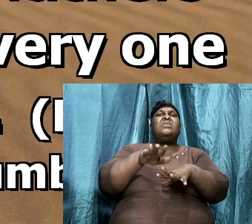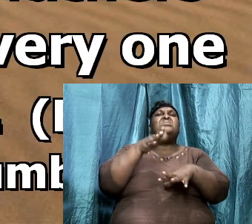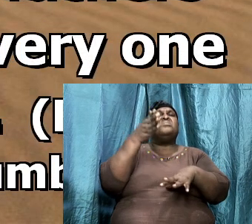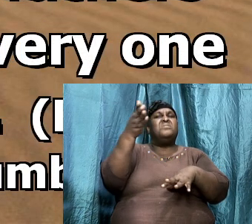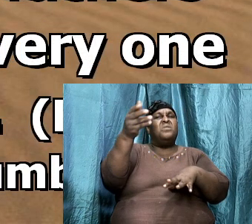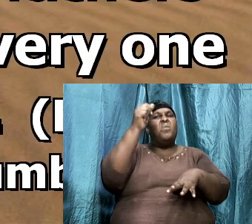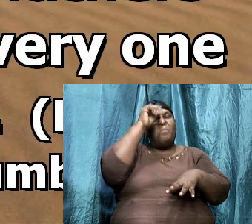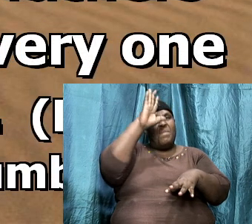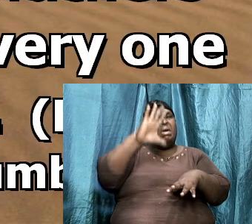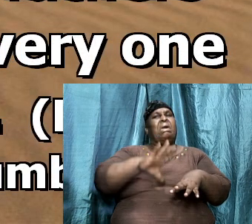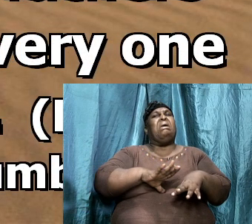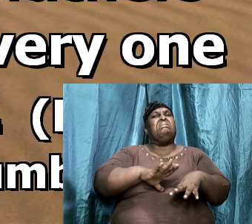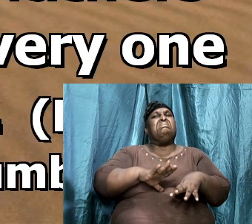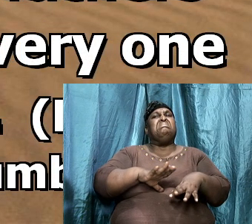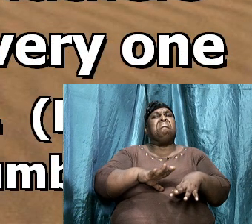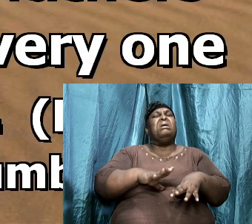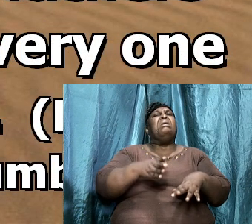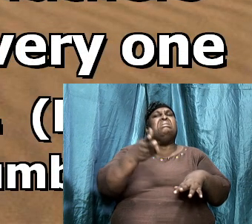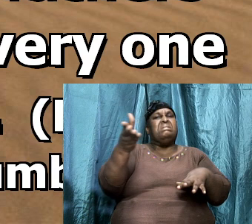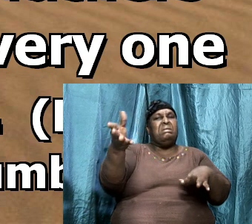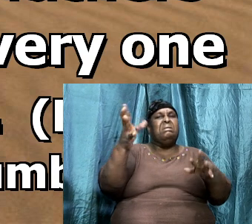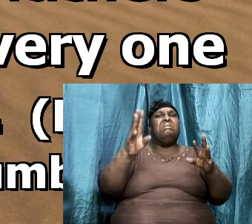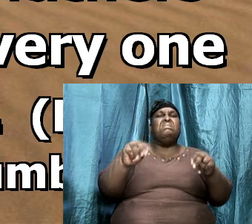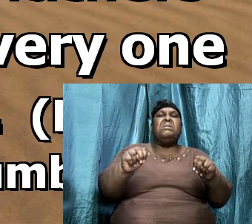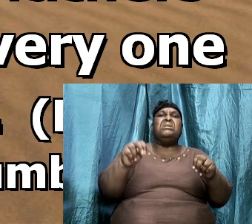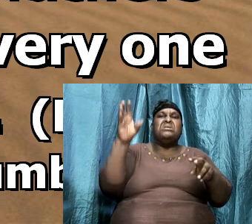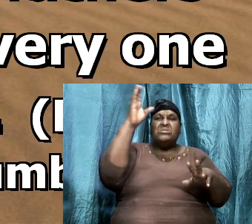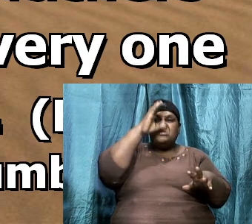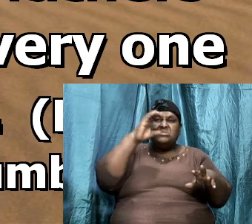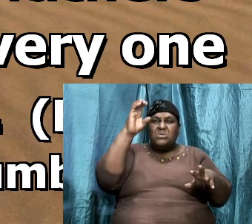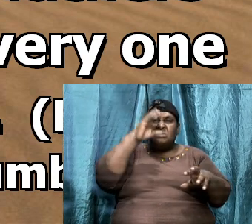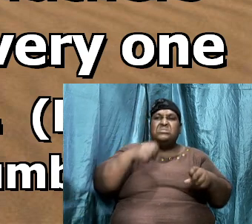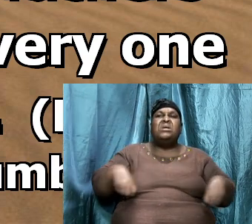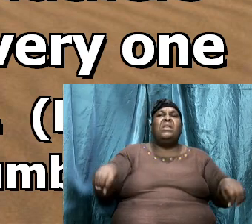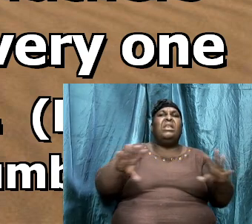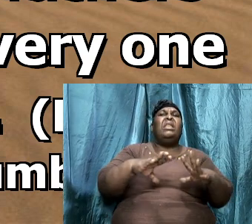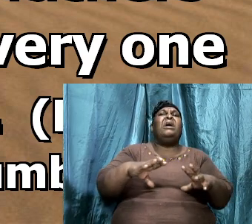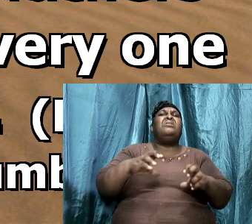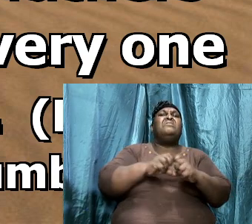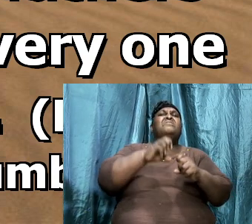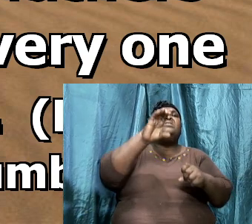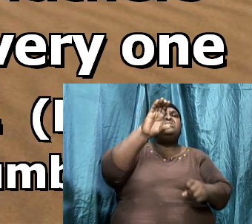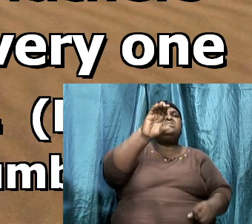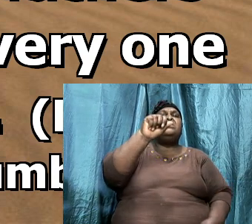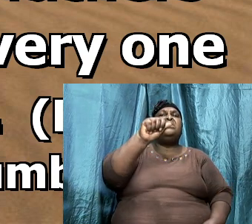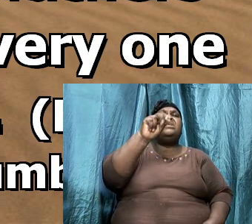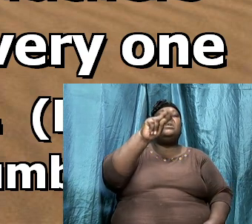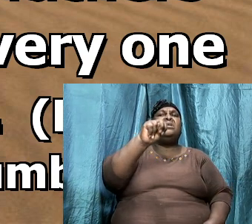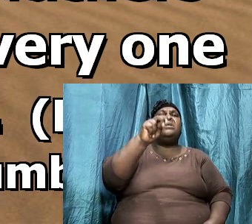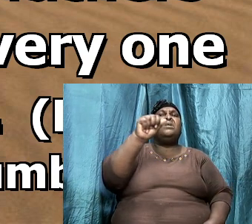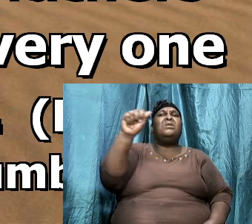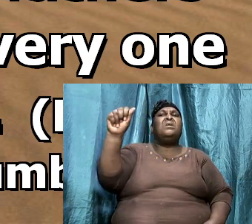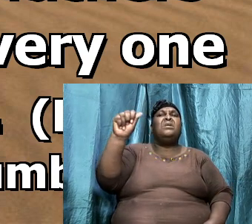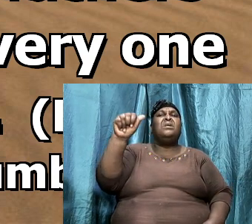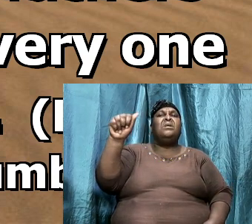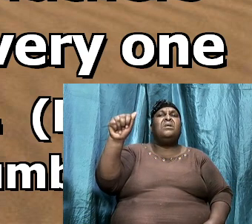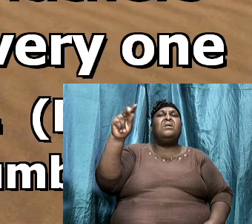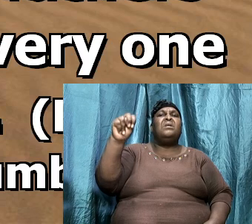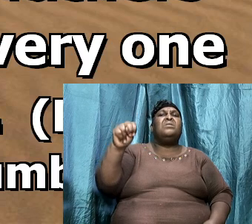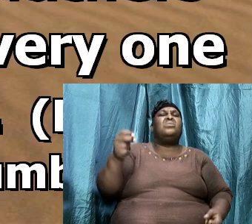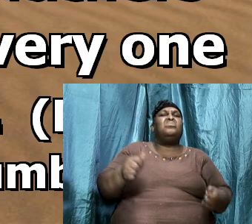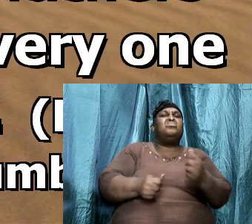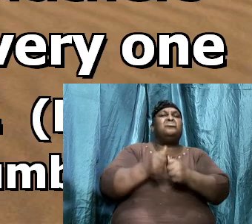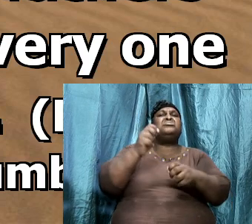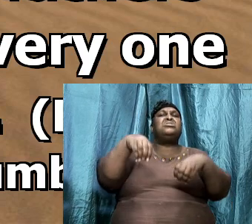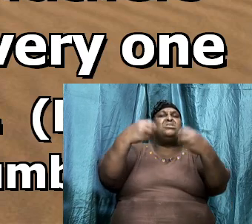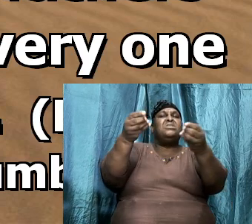Send thou men, that they may search the land of Canaan, which I give unto the children